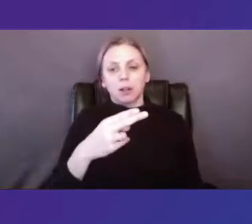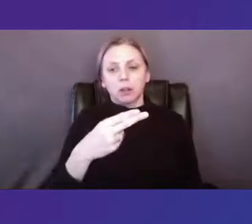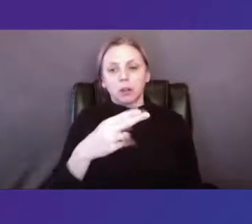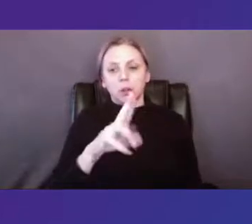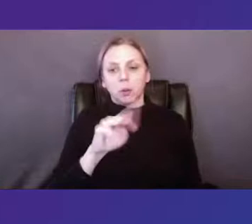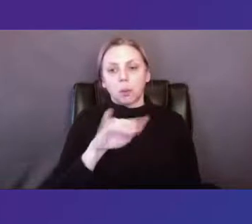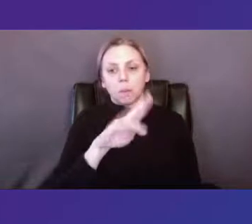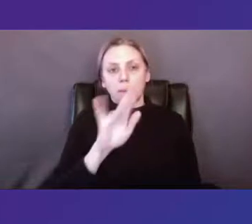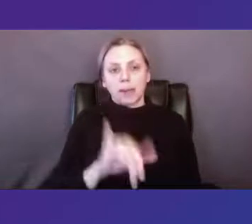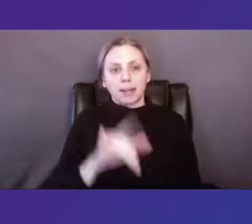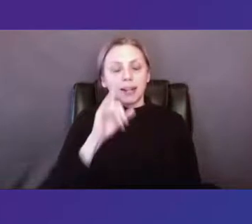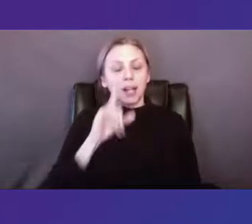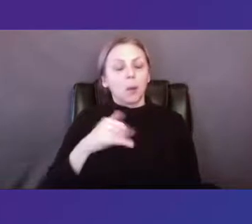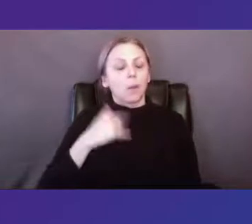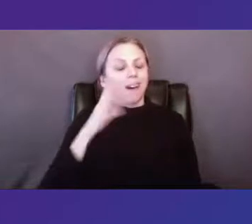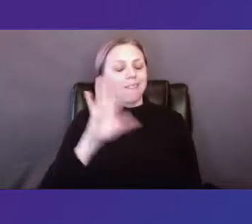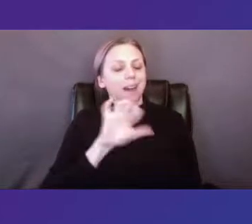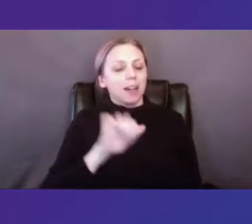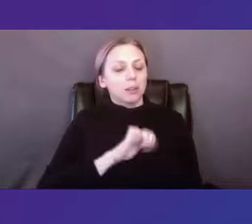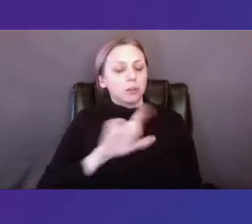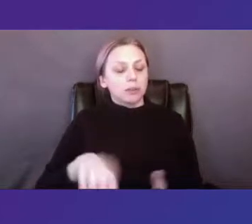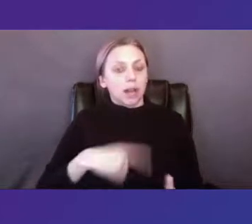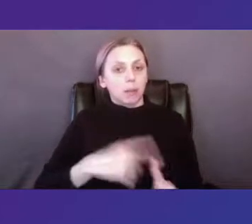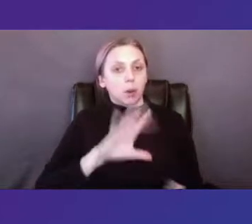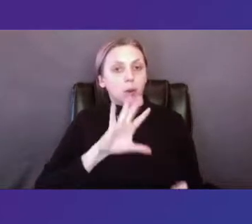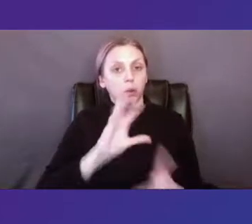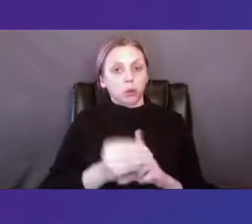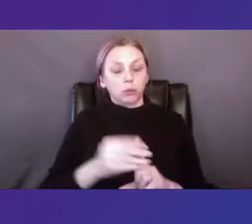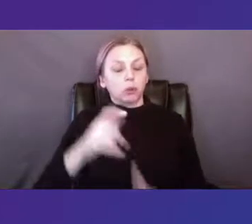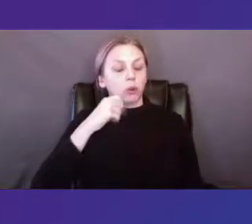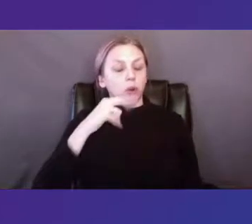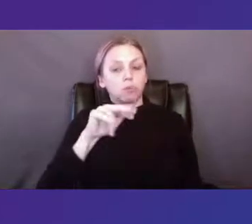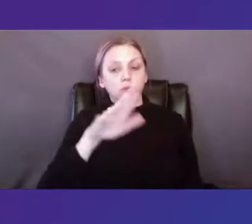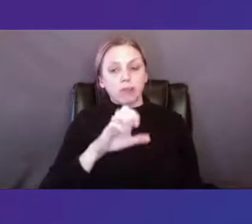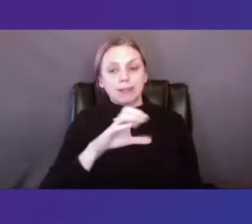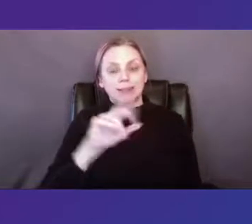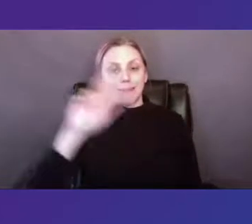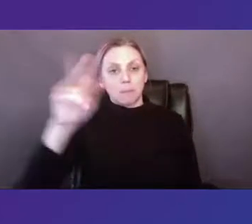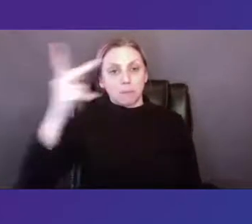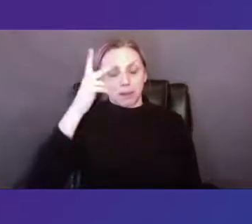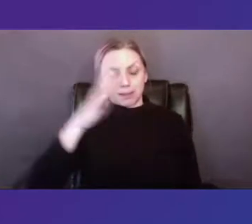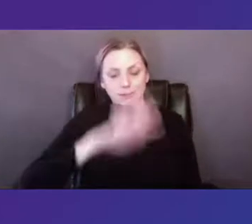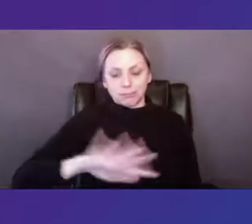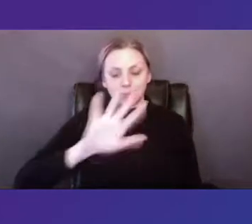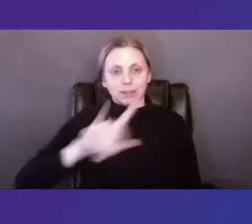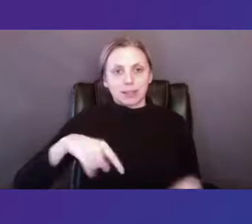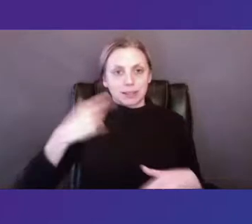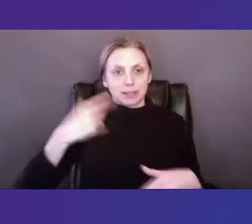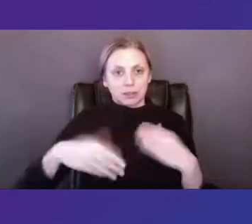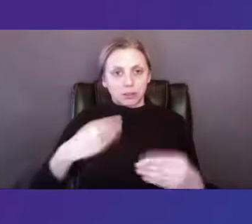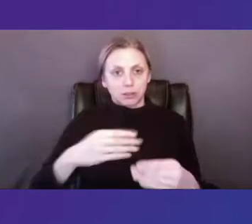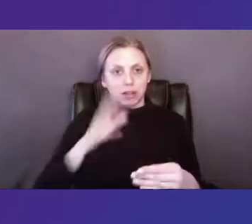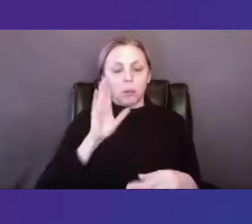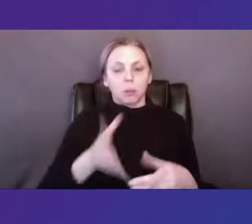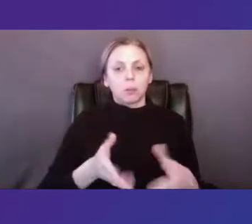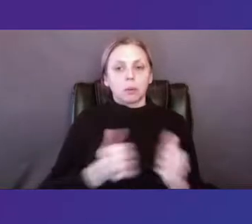interrogating attitudes on culture race and politics across decades we'll be right with you